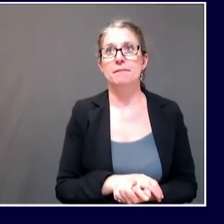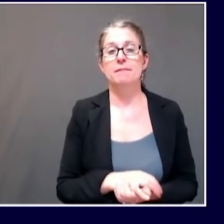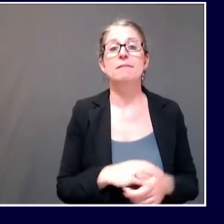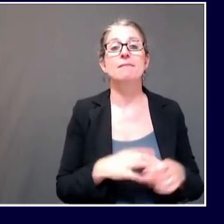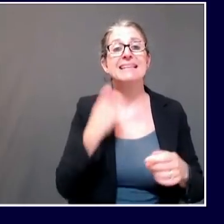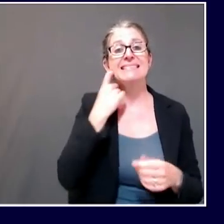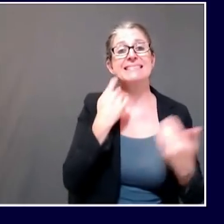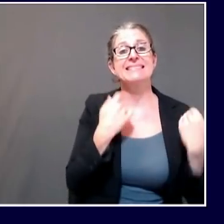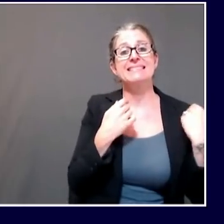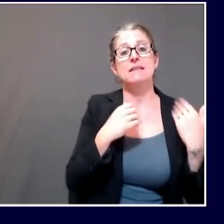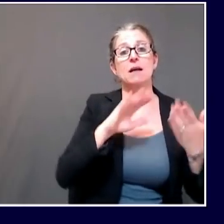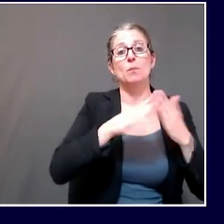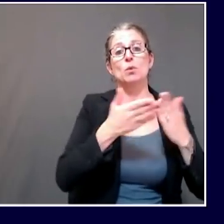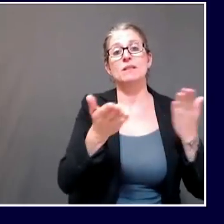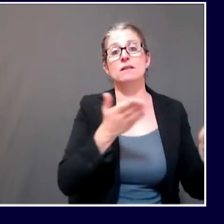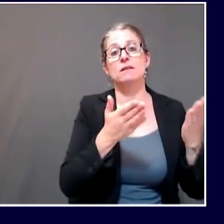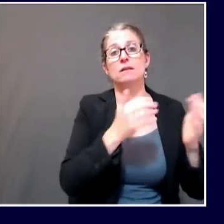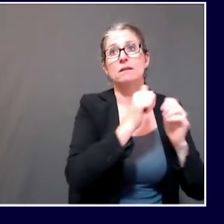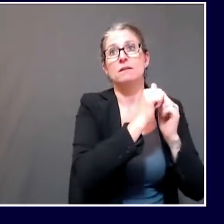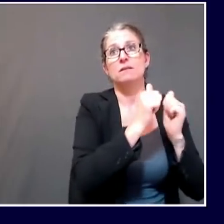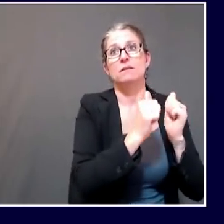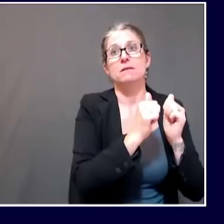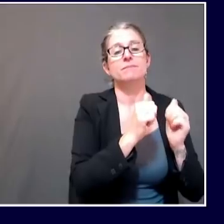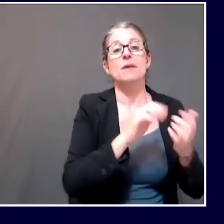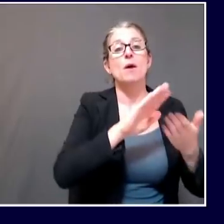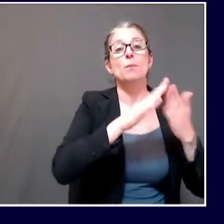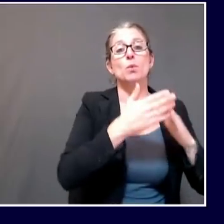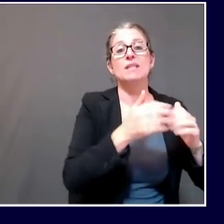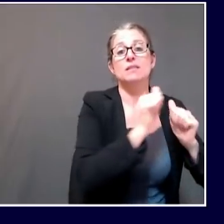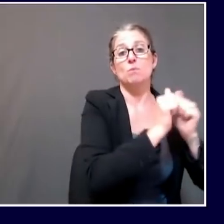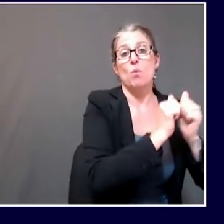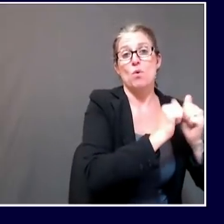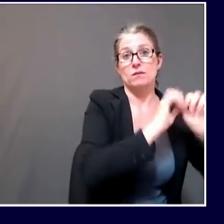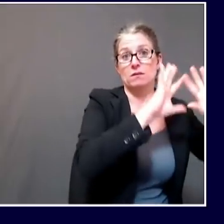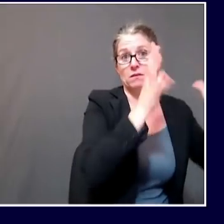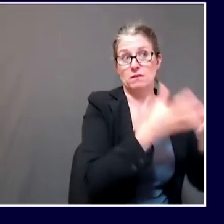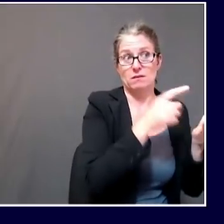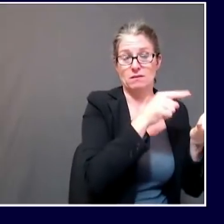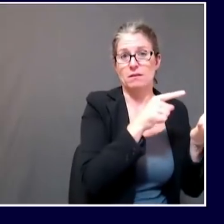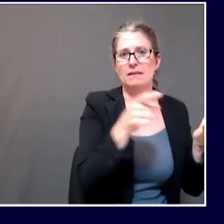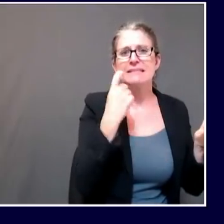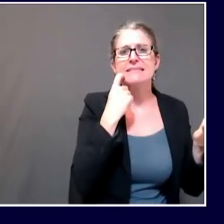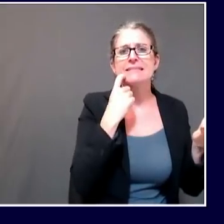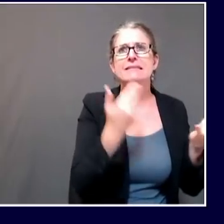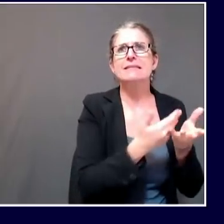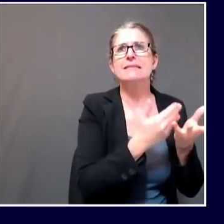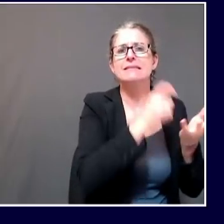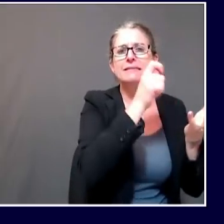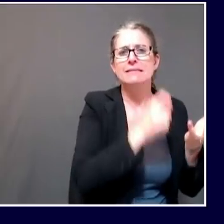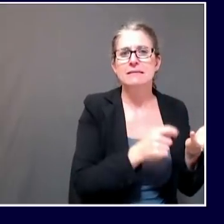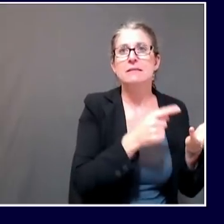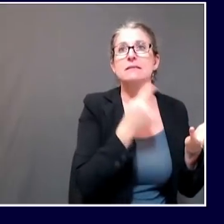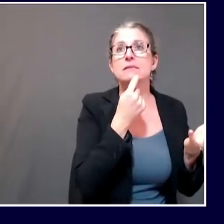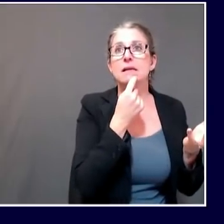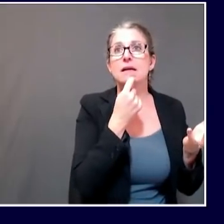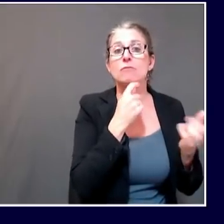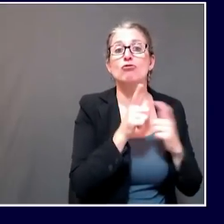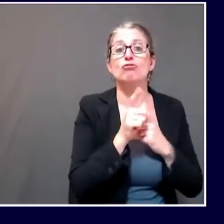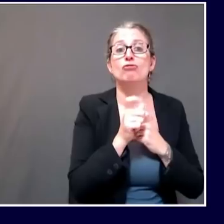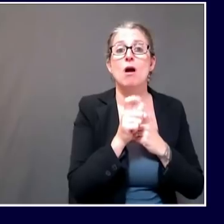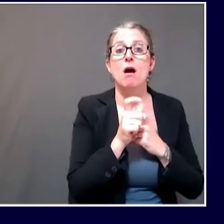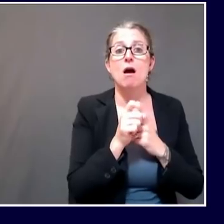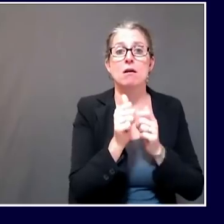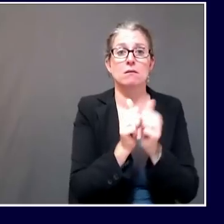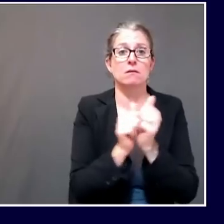minutes ago and it mentions, um, a recommendation against, uh, road races. Half marathons and things like that. Um, how can that guidance be